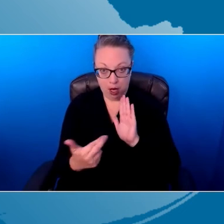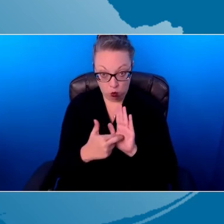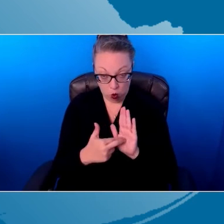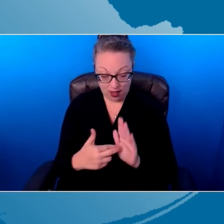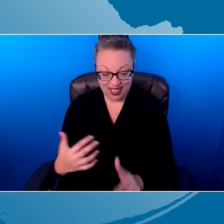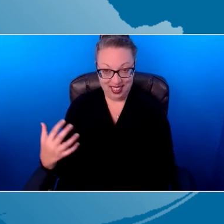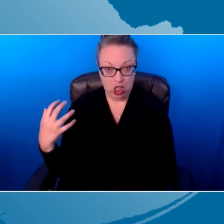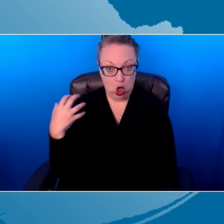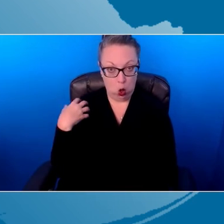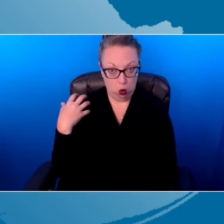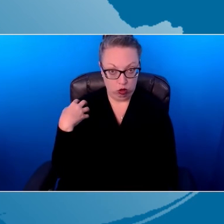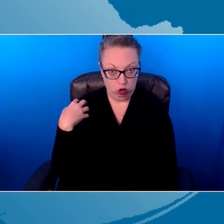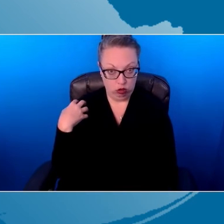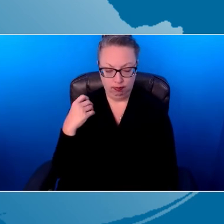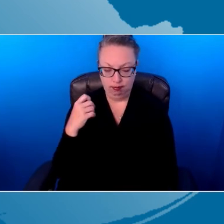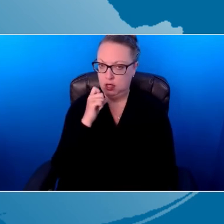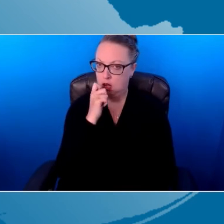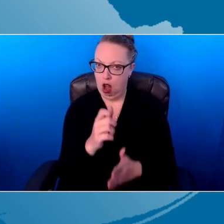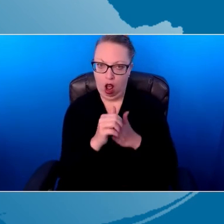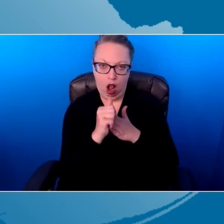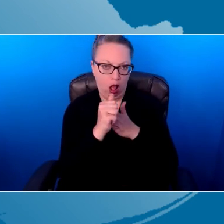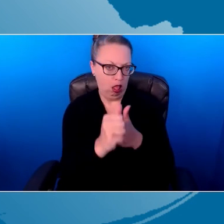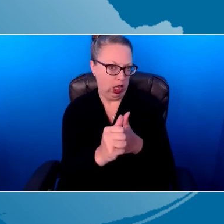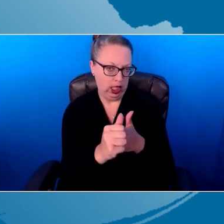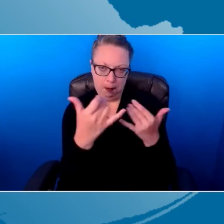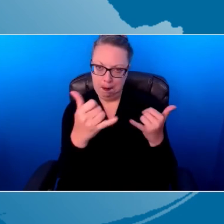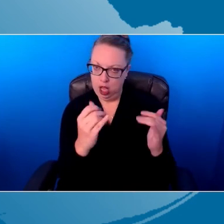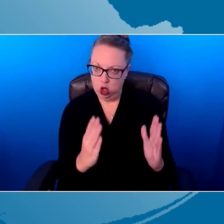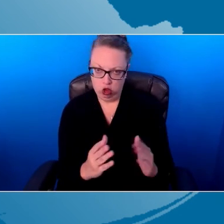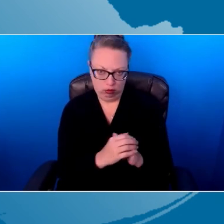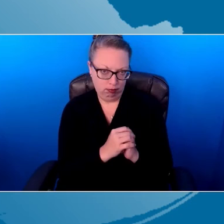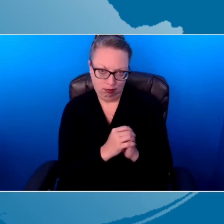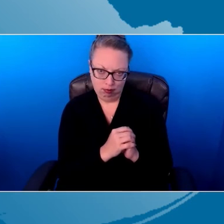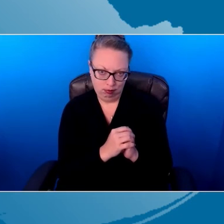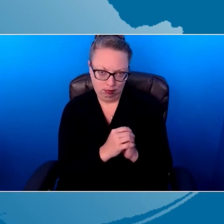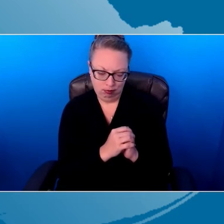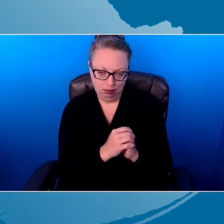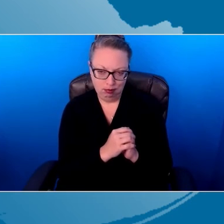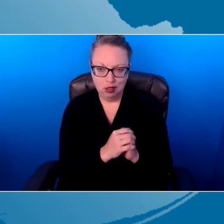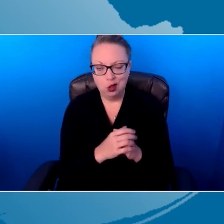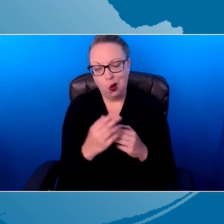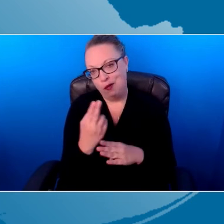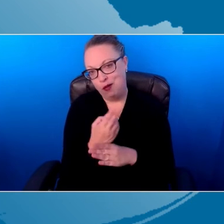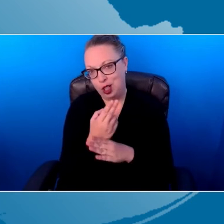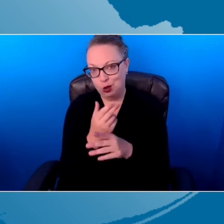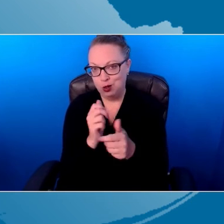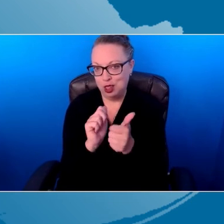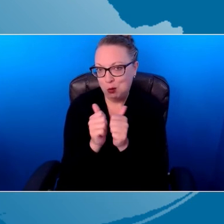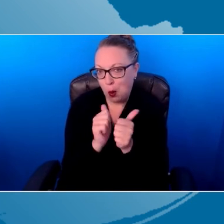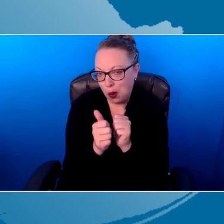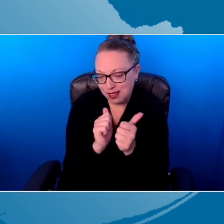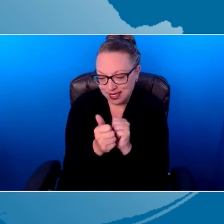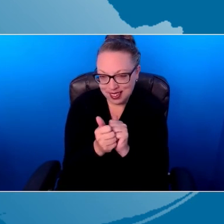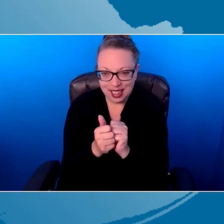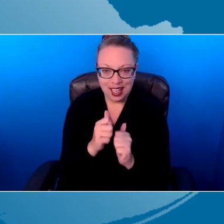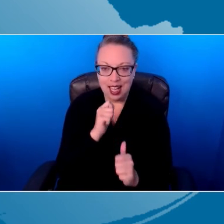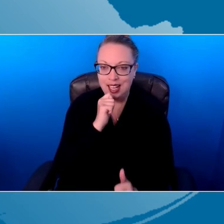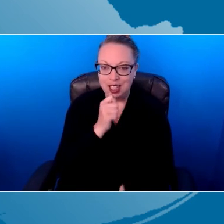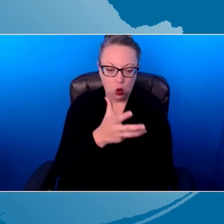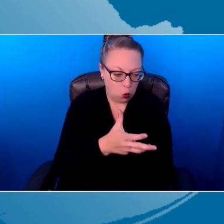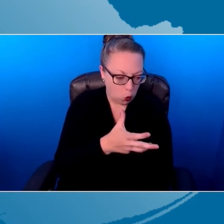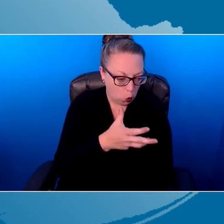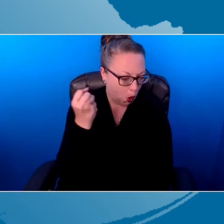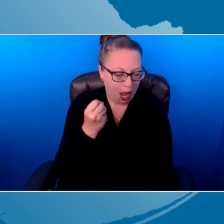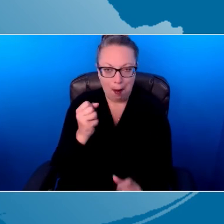rather than lead player. So if I can use a sports analogy, I don't grab the child like a